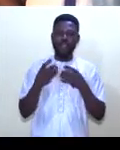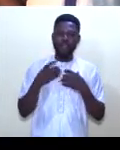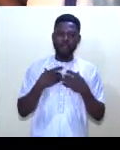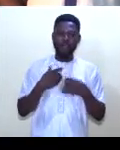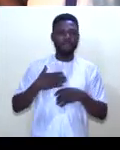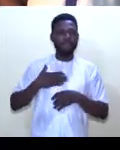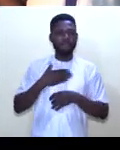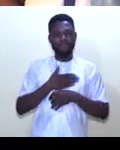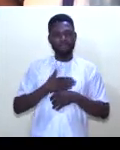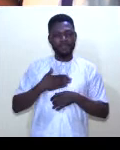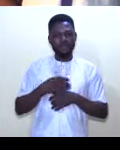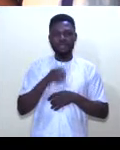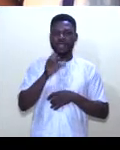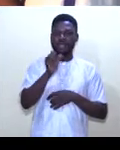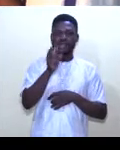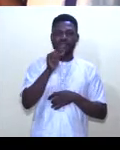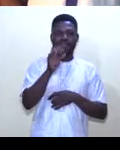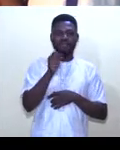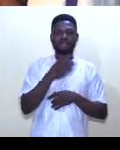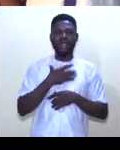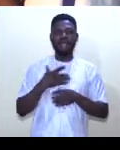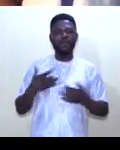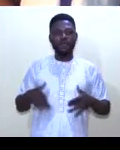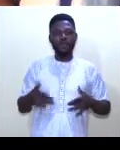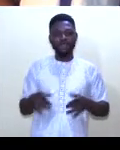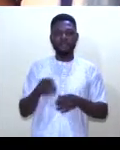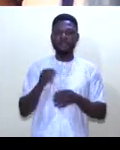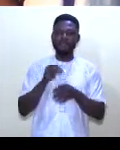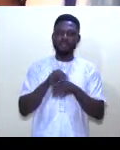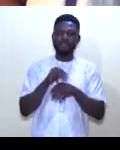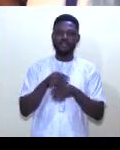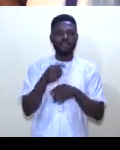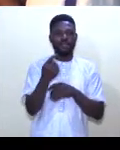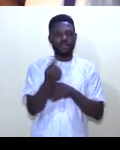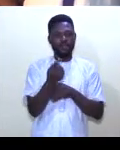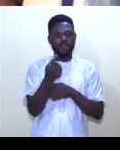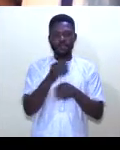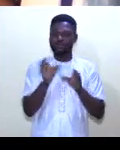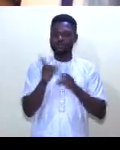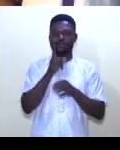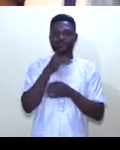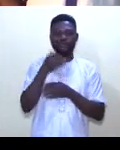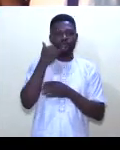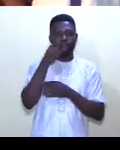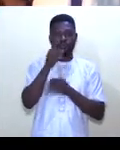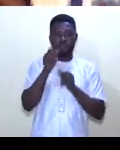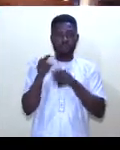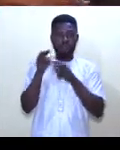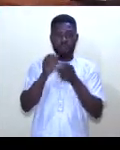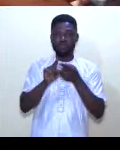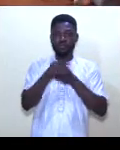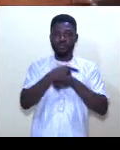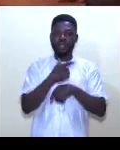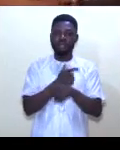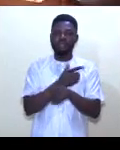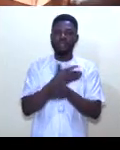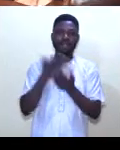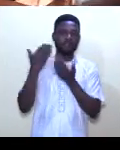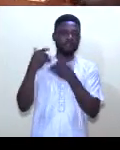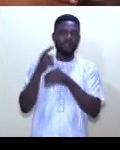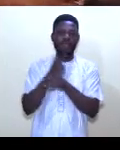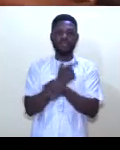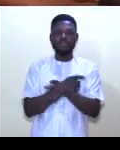and comments. Please, SMS and WhatsApp messages only. Do not call. You can watch today's